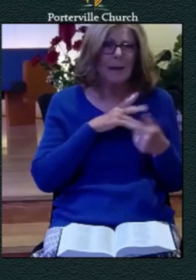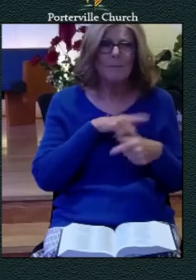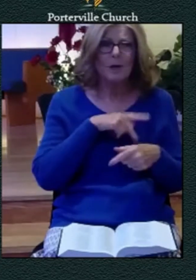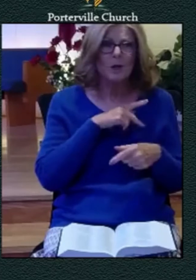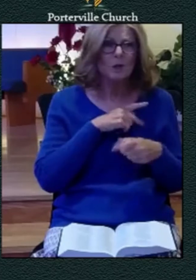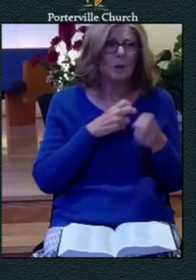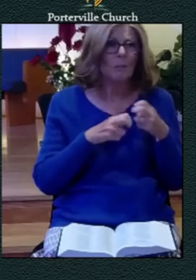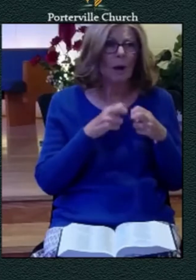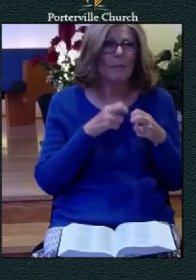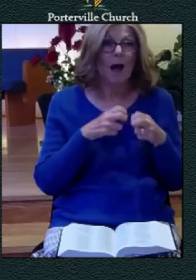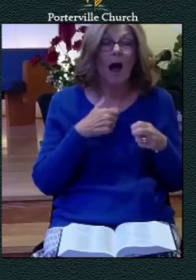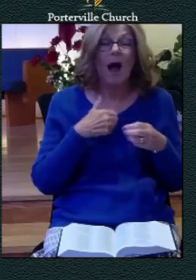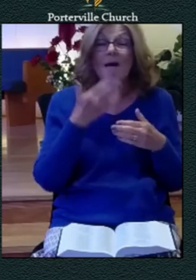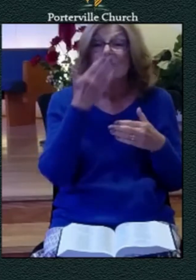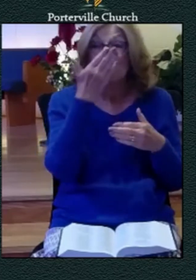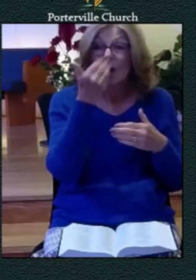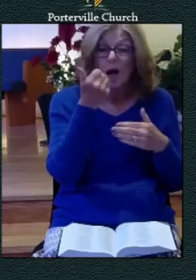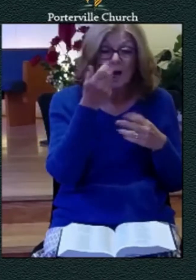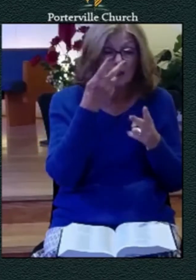to look at him